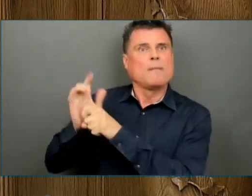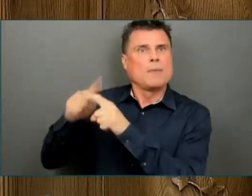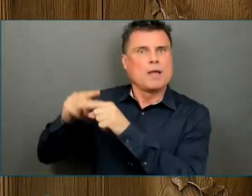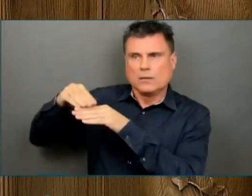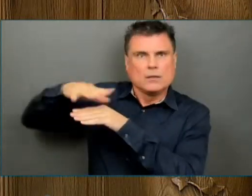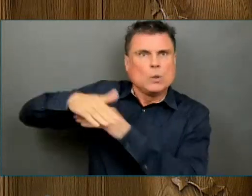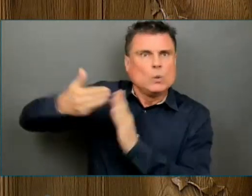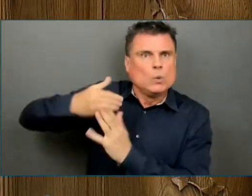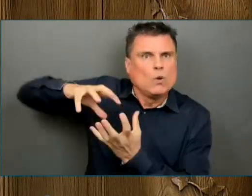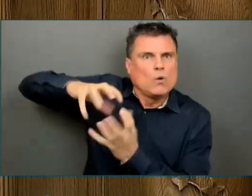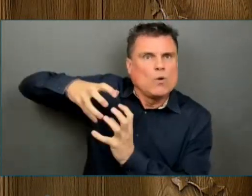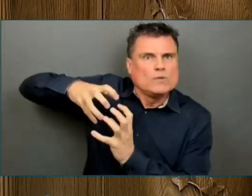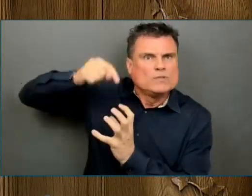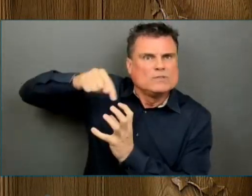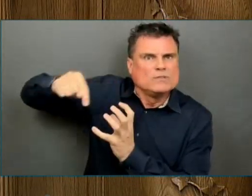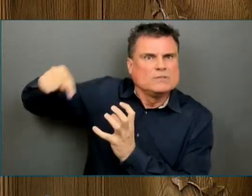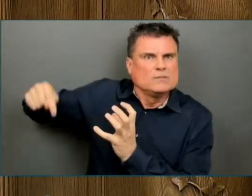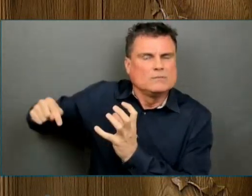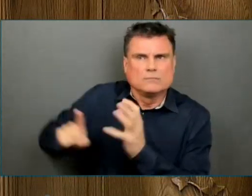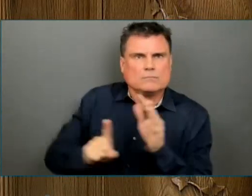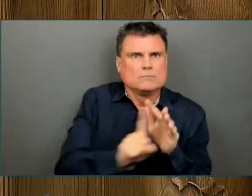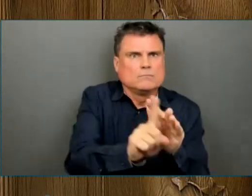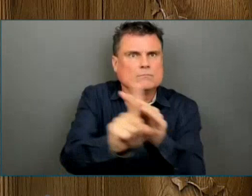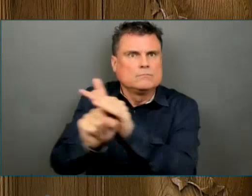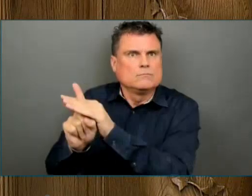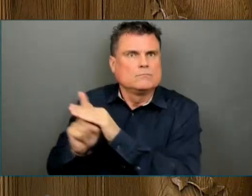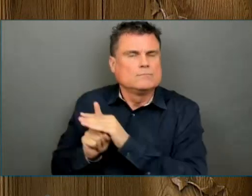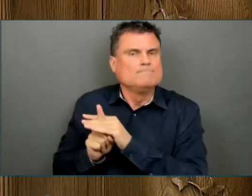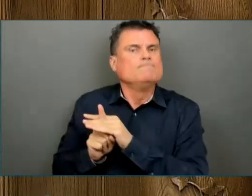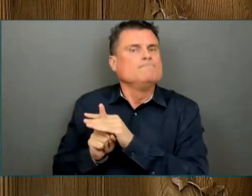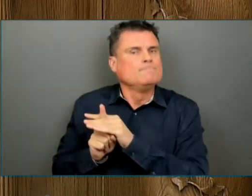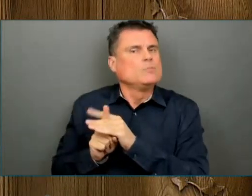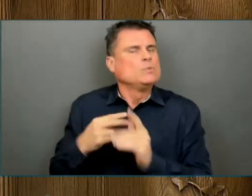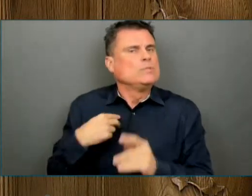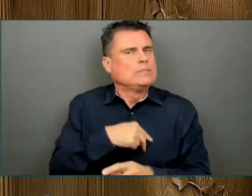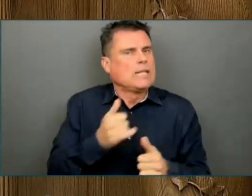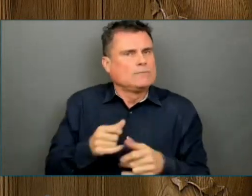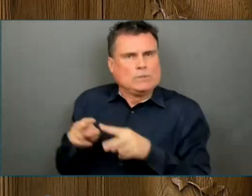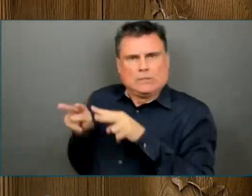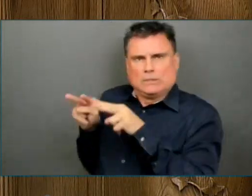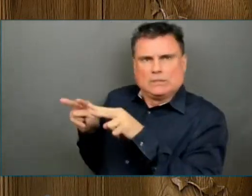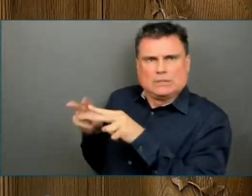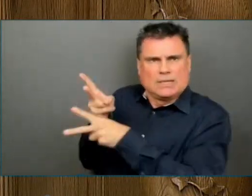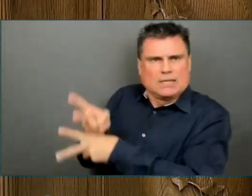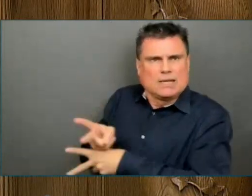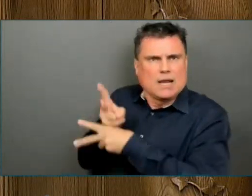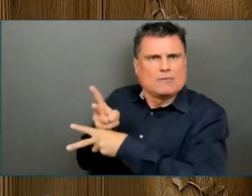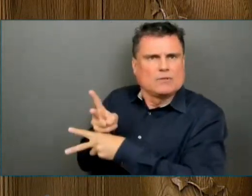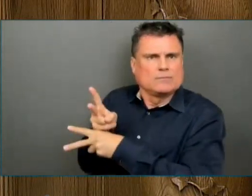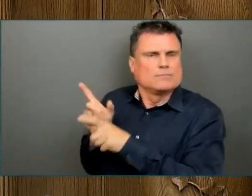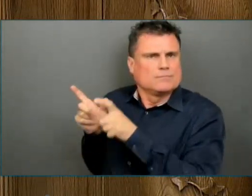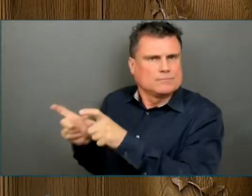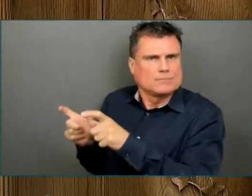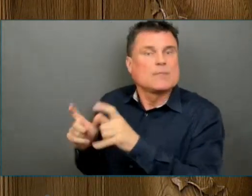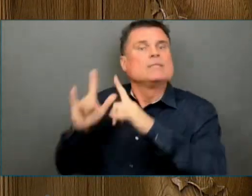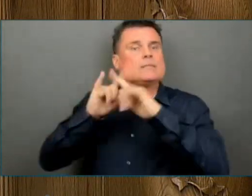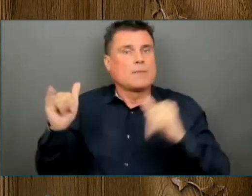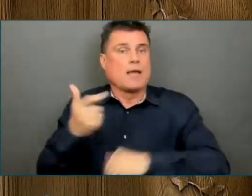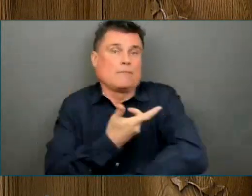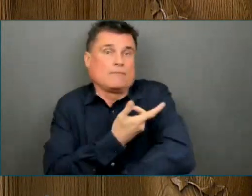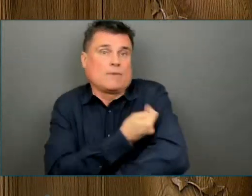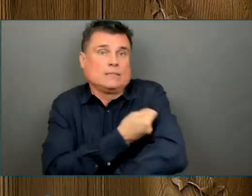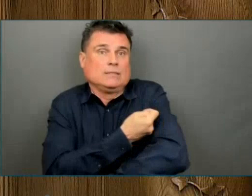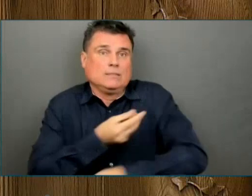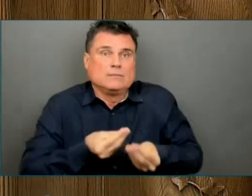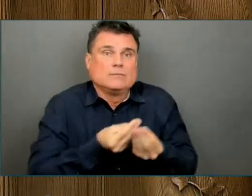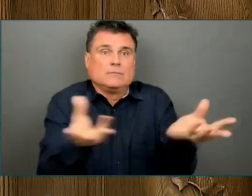immunization program in BCC history. Thanks to the hard work of public health officials, community leaders and volunteers, our